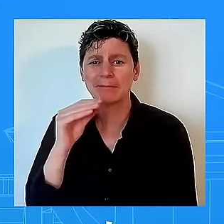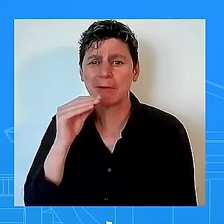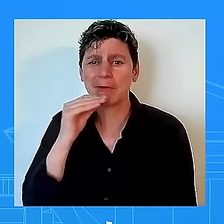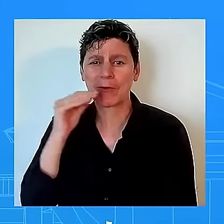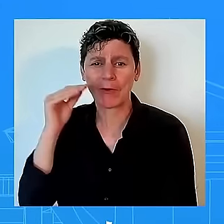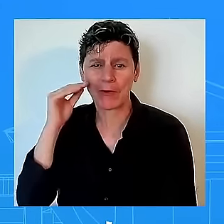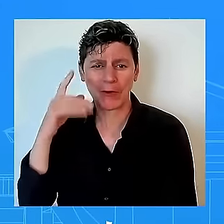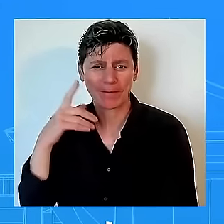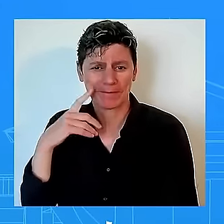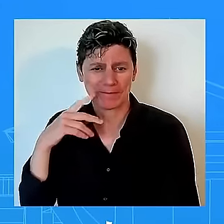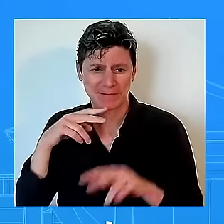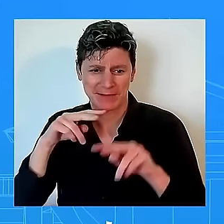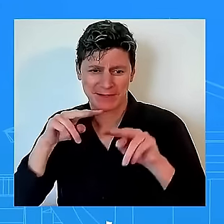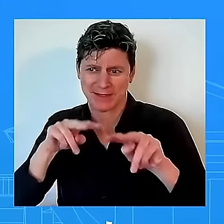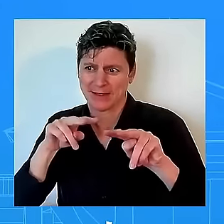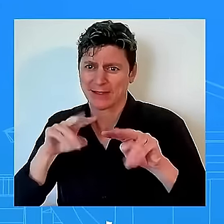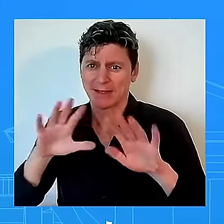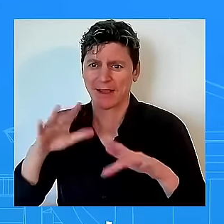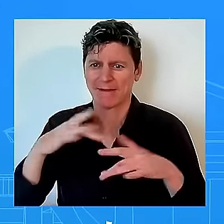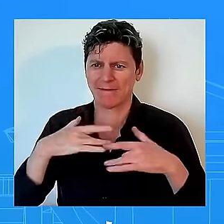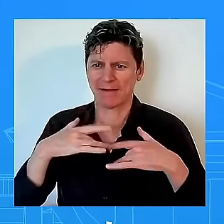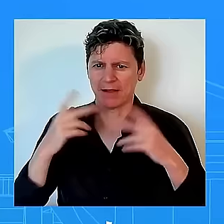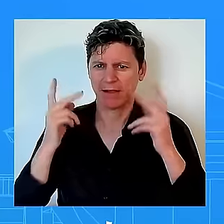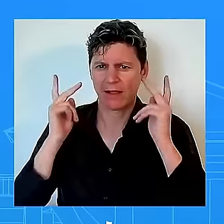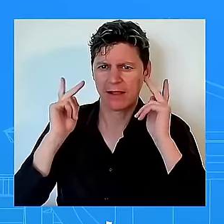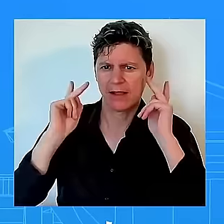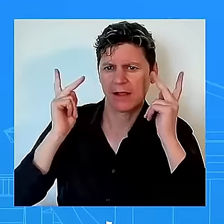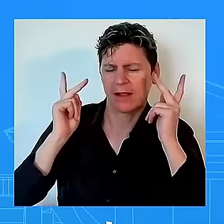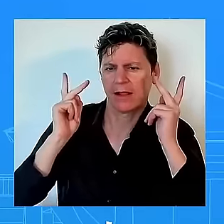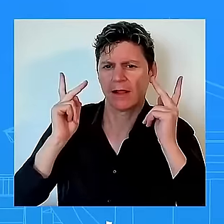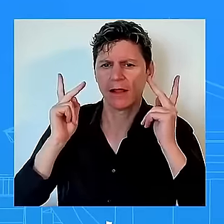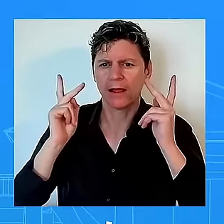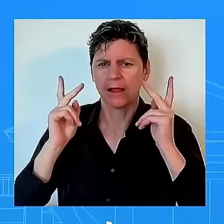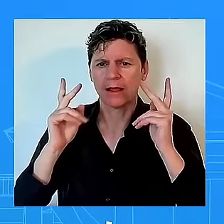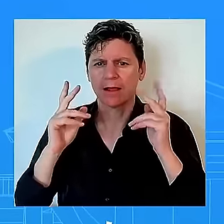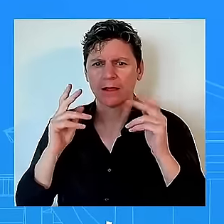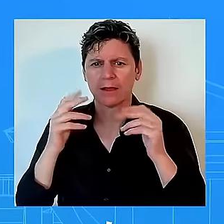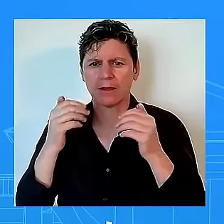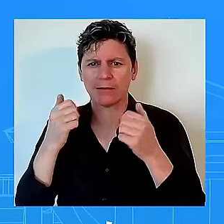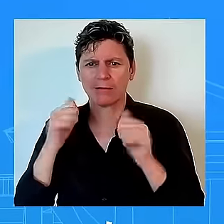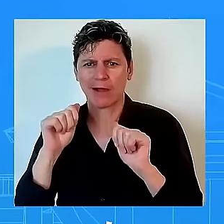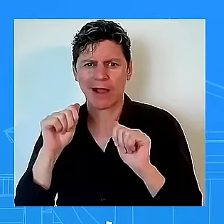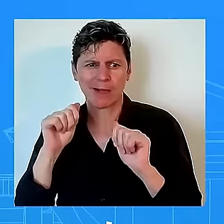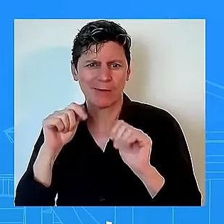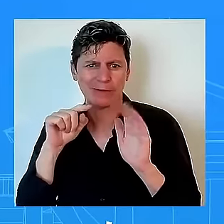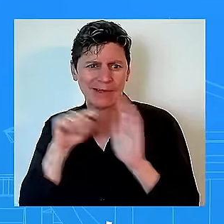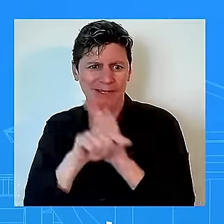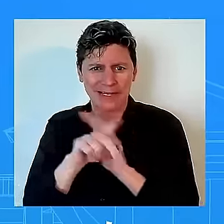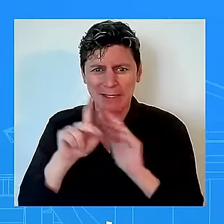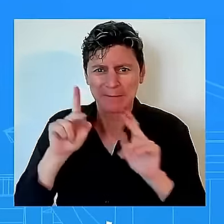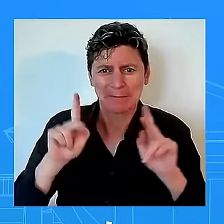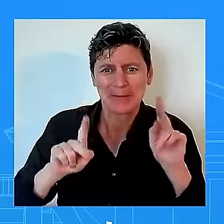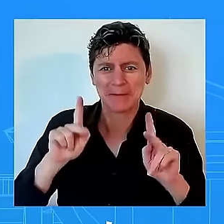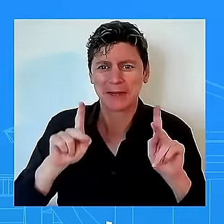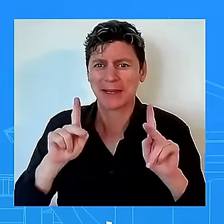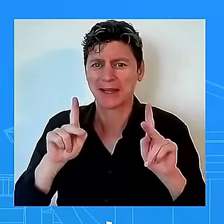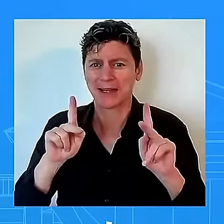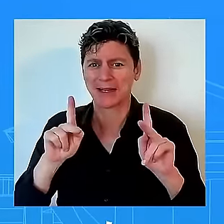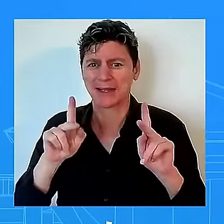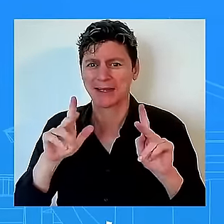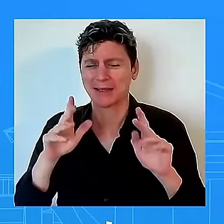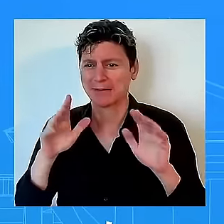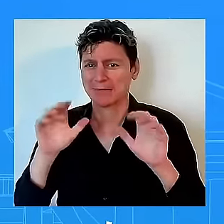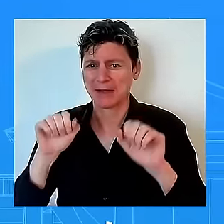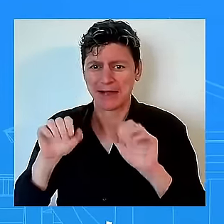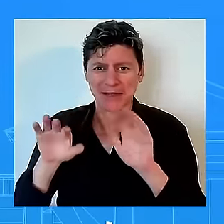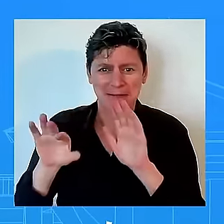attempting to kill political candidates attempting to kill donald trump and they are still hearing this white house referred to him as a